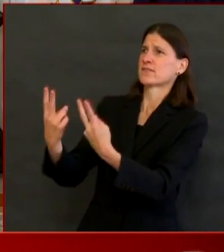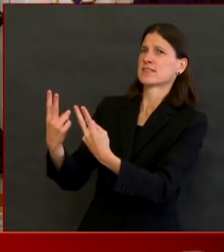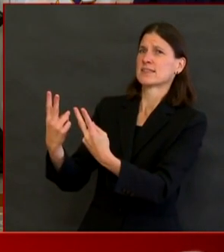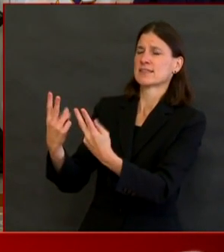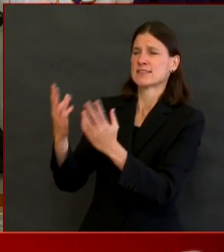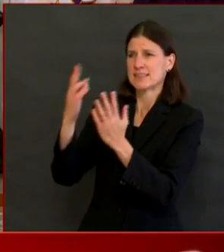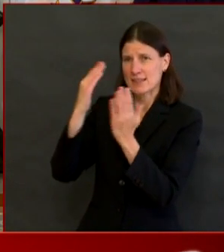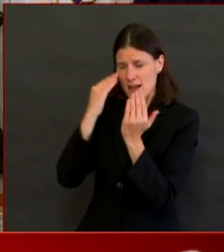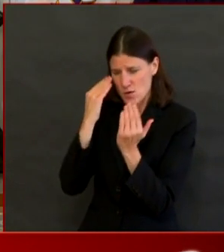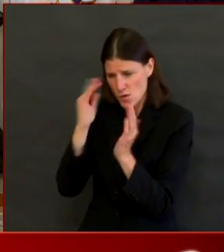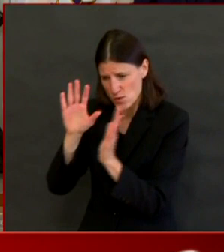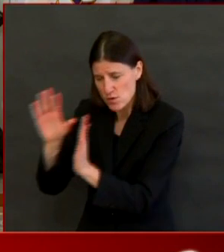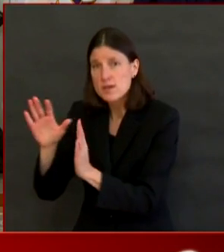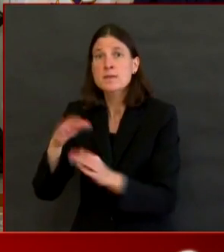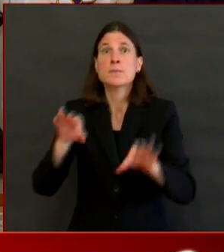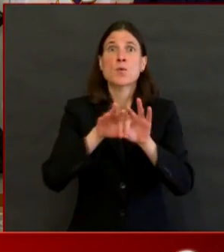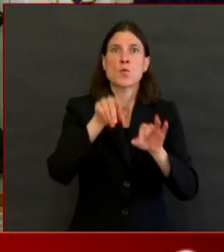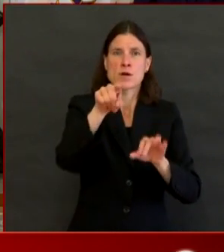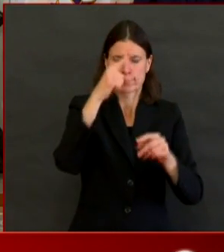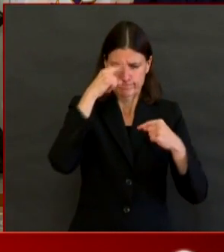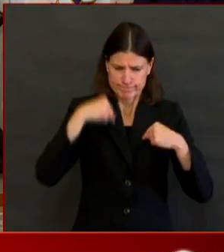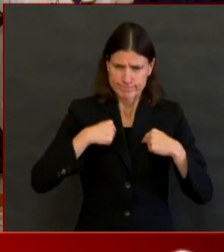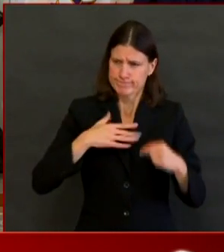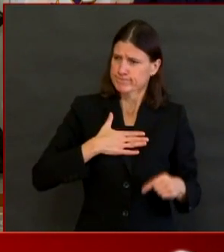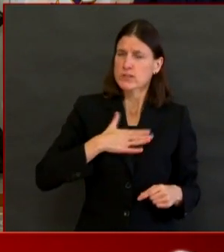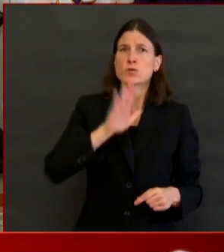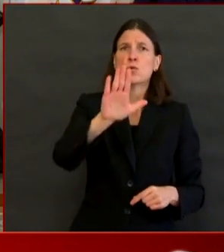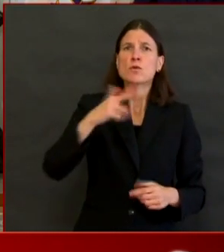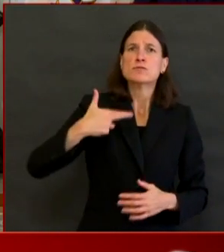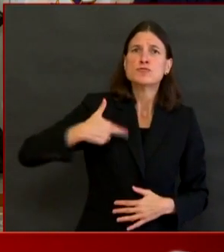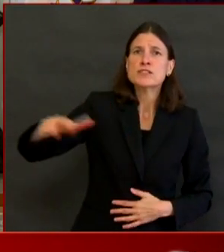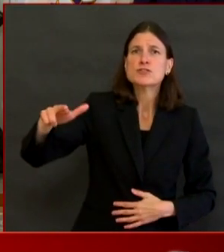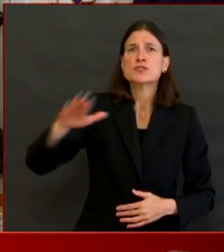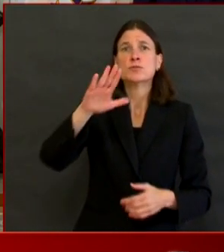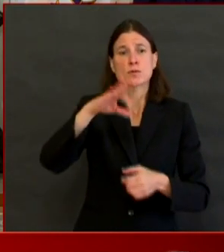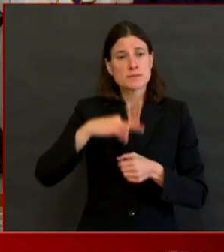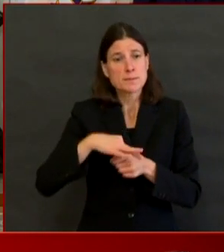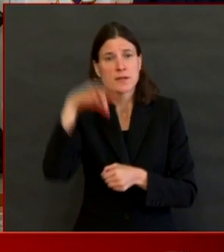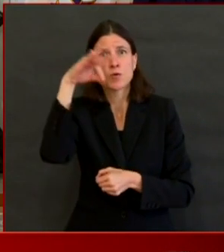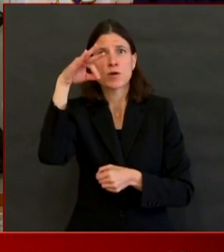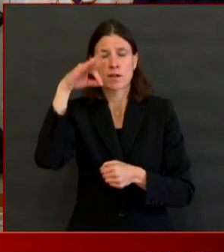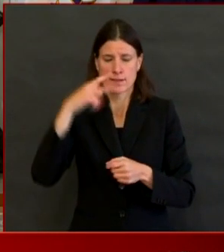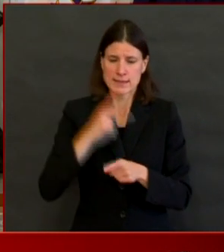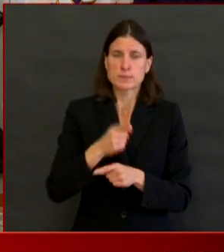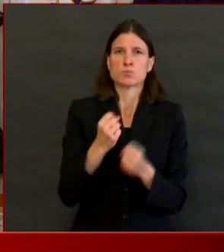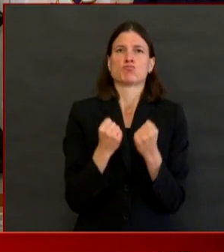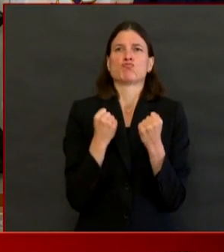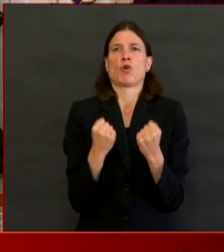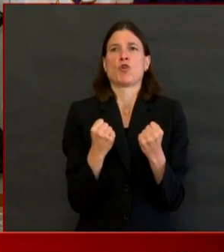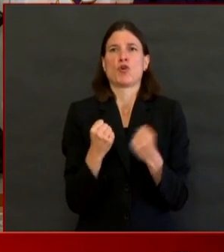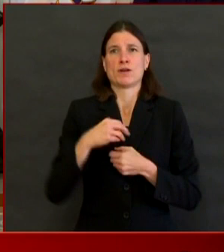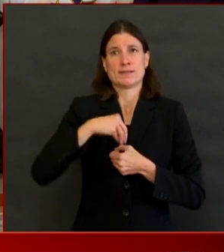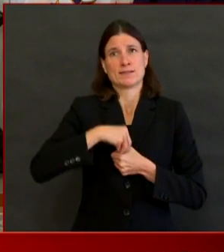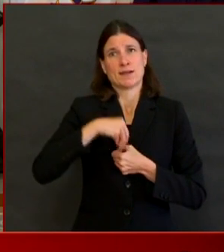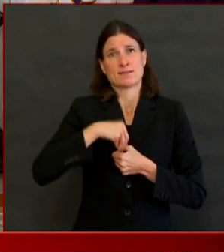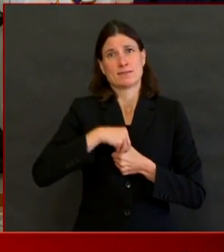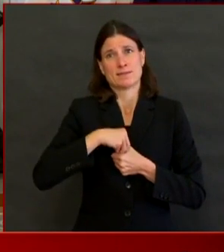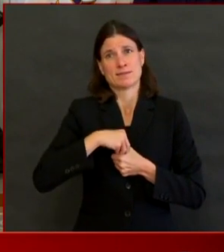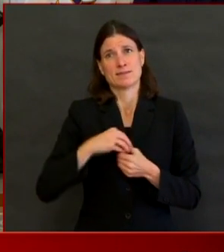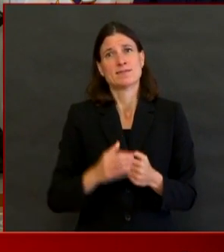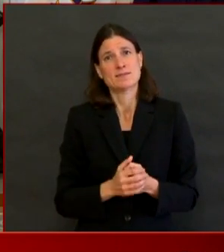weekend and on every other day. Our ask is that you please be a little creative.